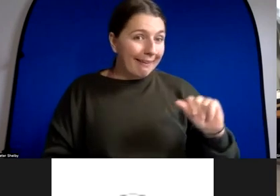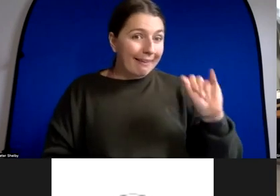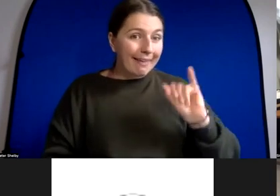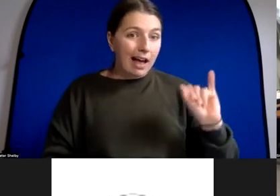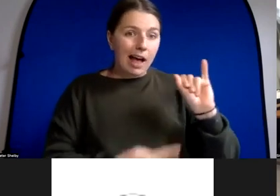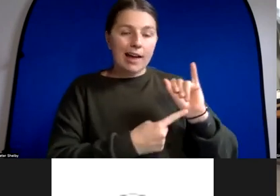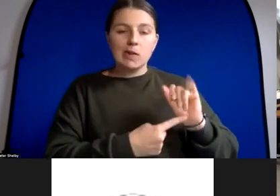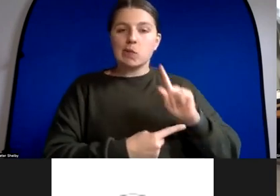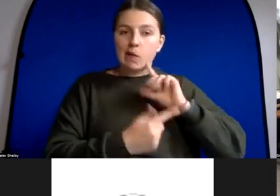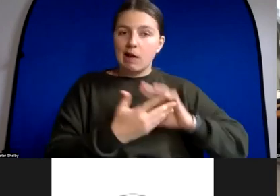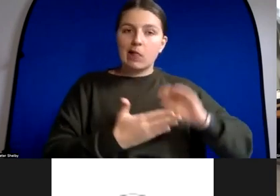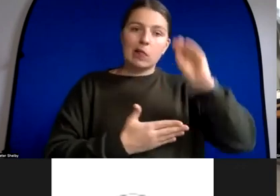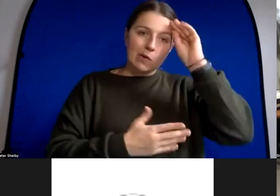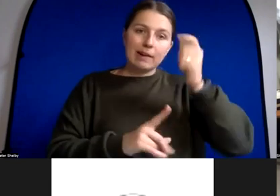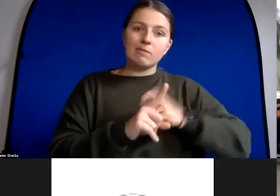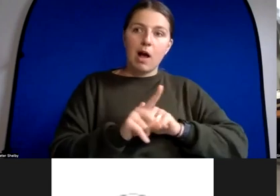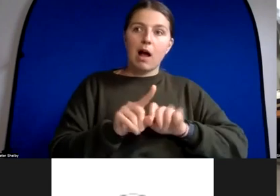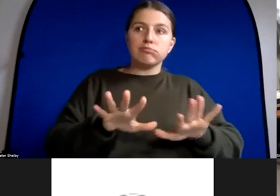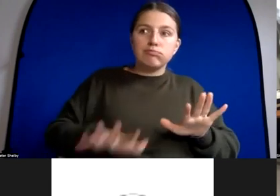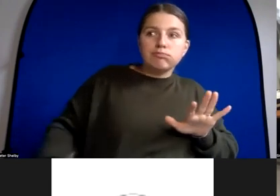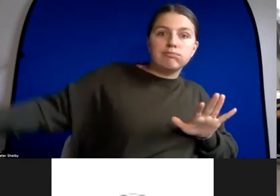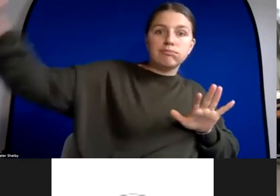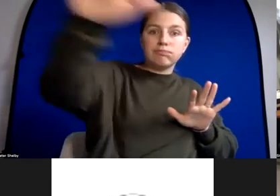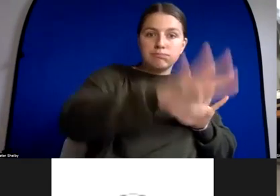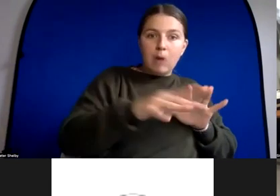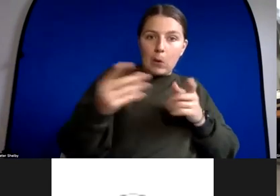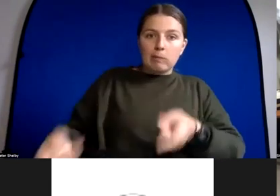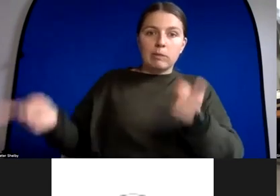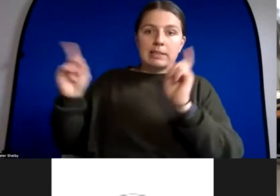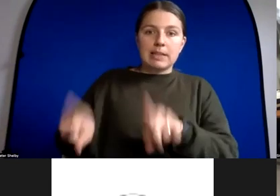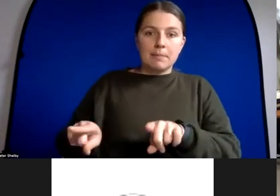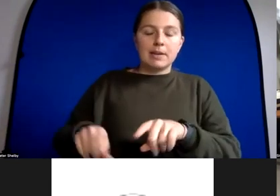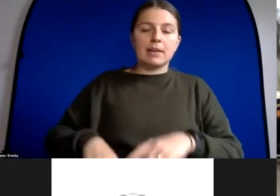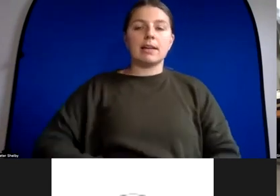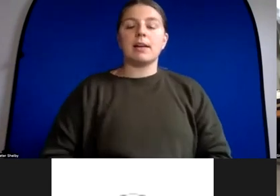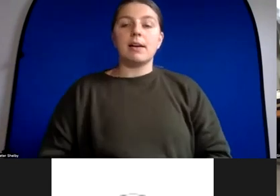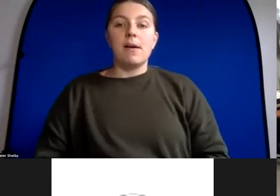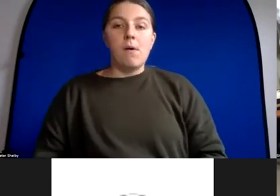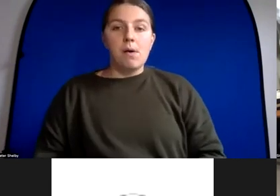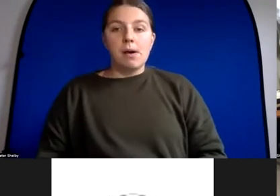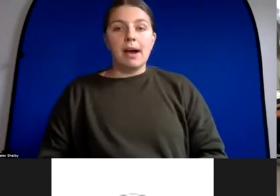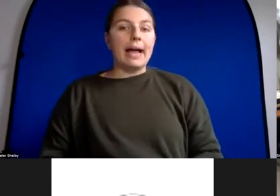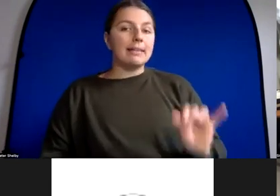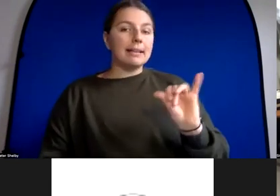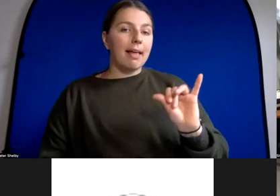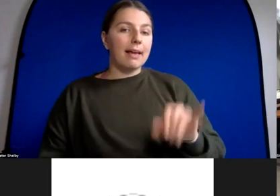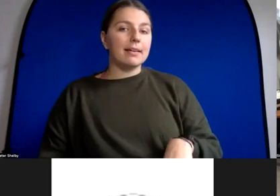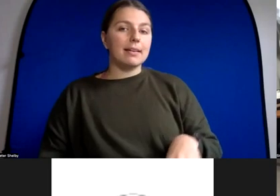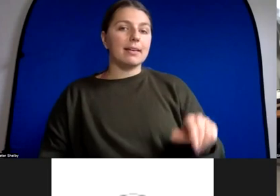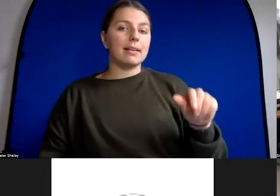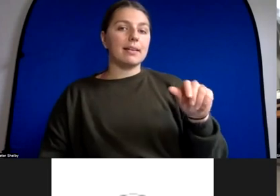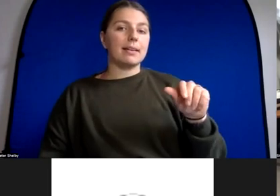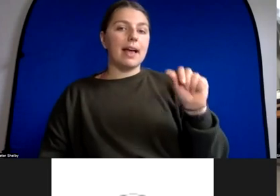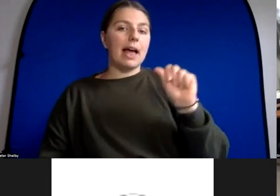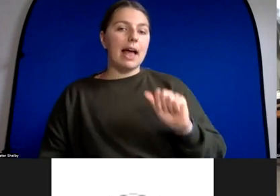content right uh i have a joke you know it's as though ais were taught by lecture only